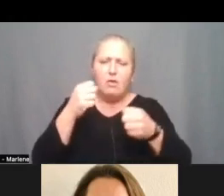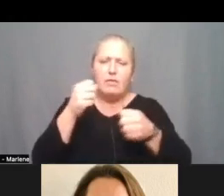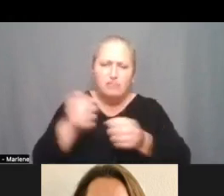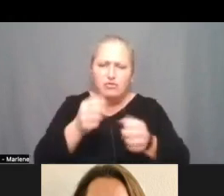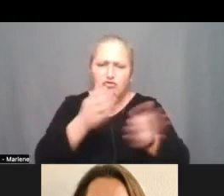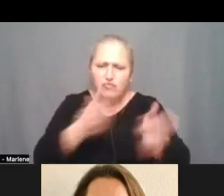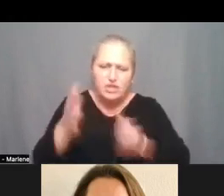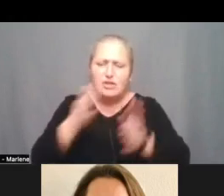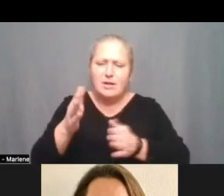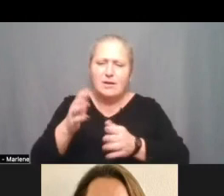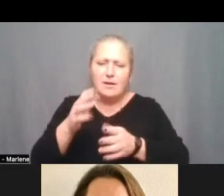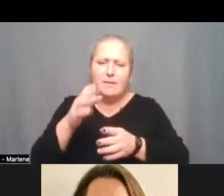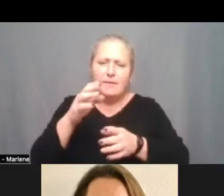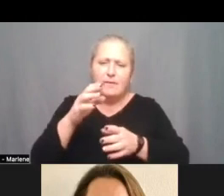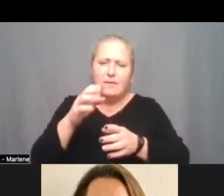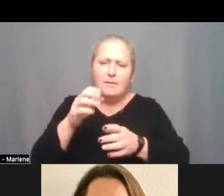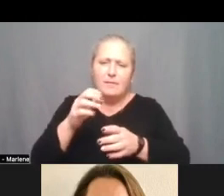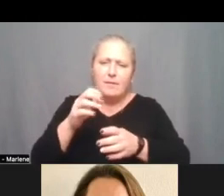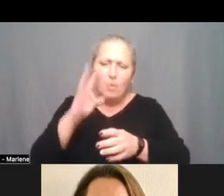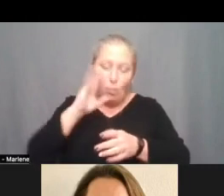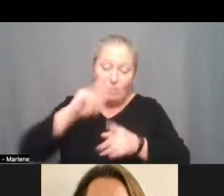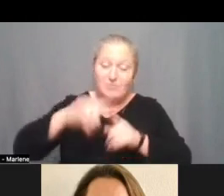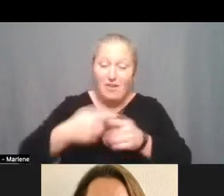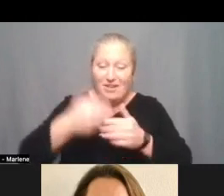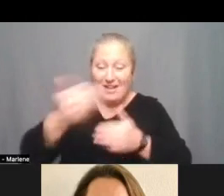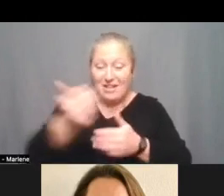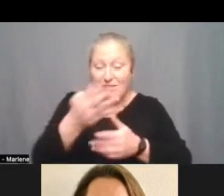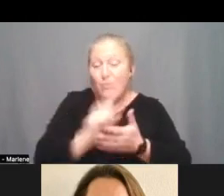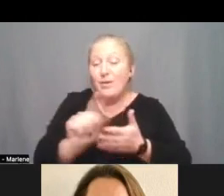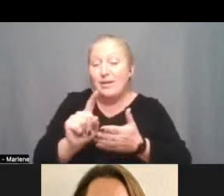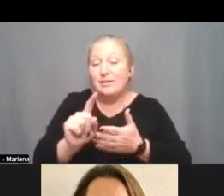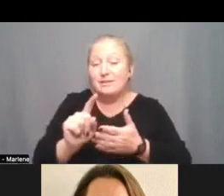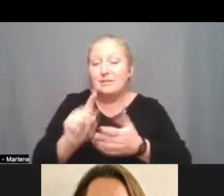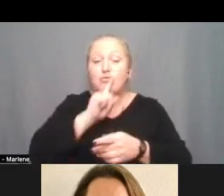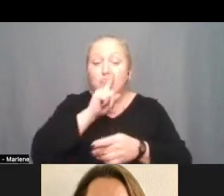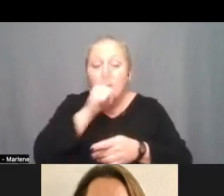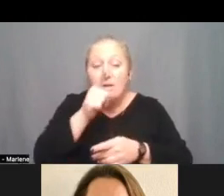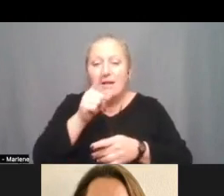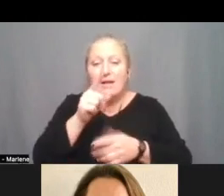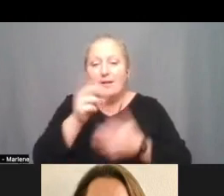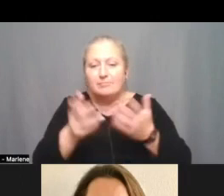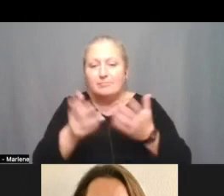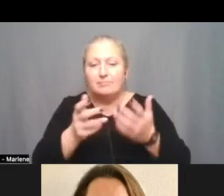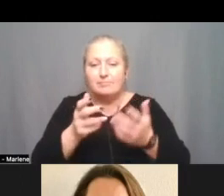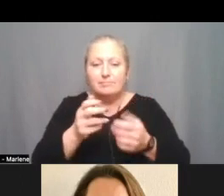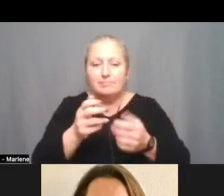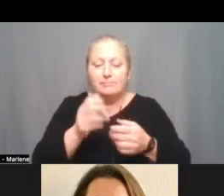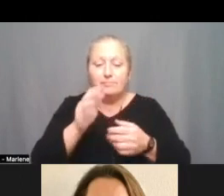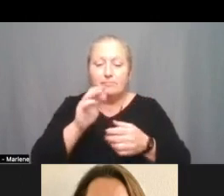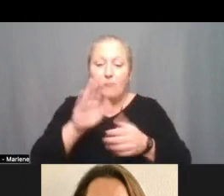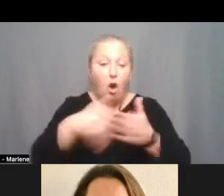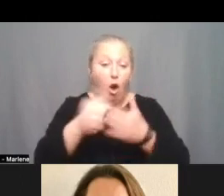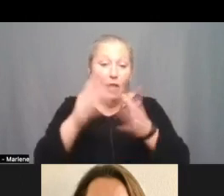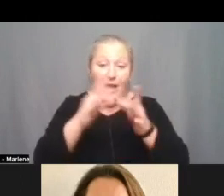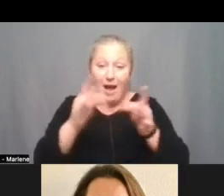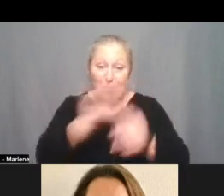about to go get underway here in the next few weeks which is really the place where all of the comments the board is